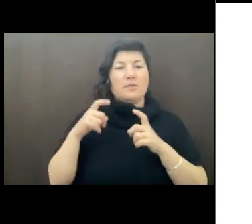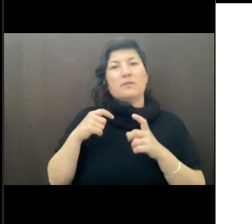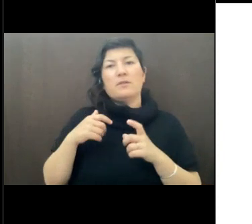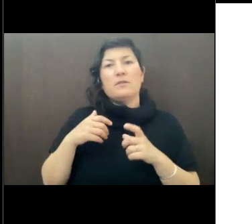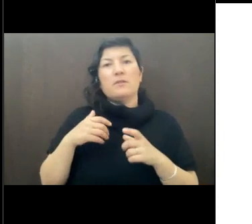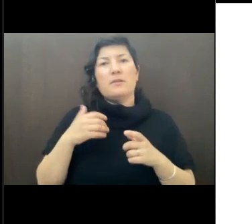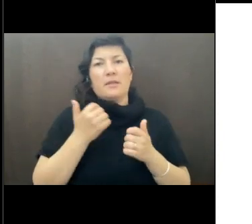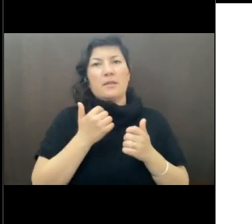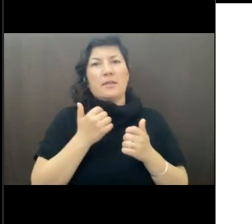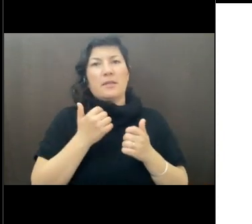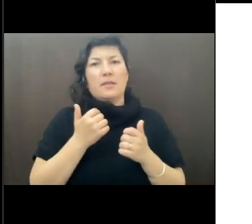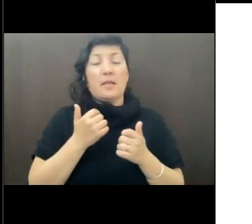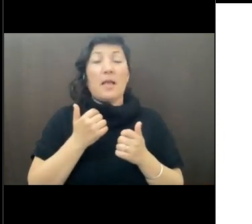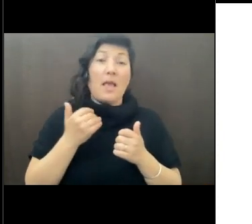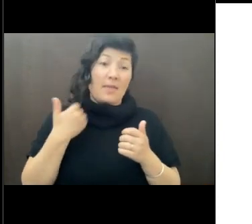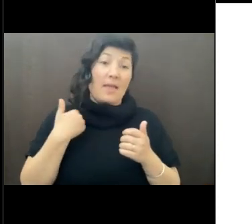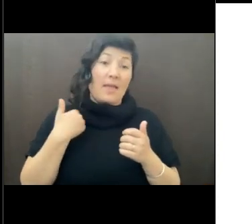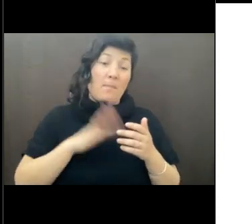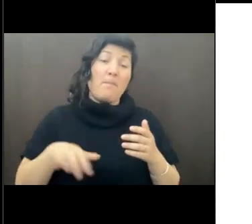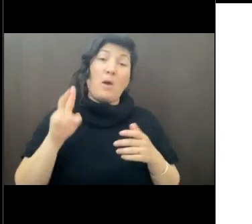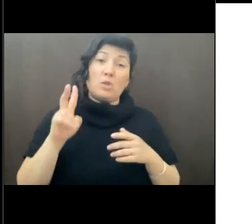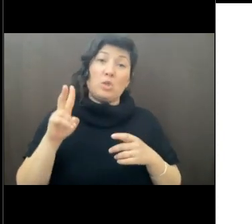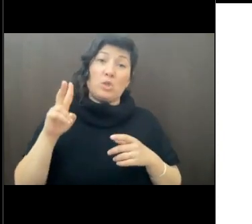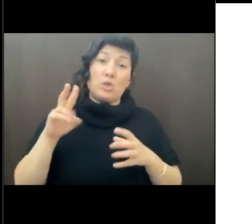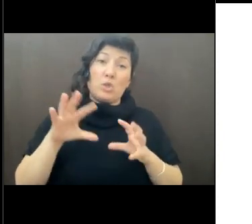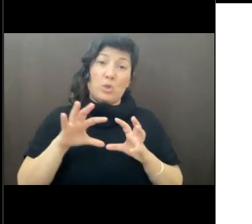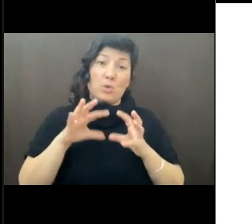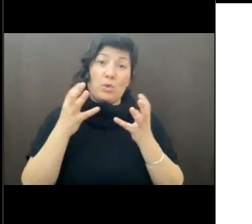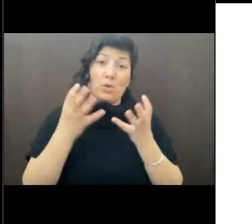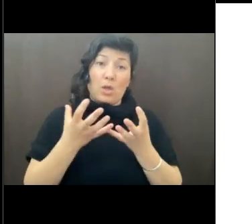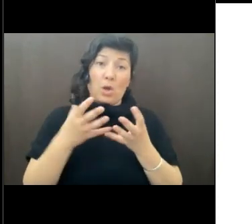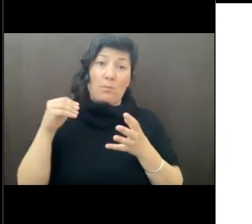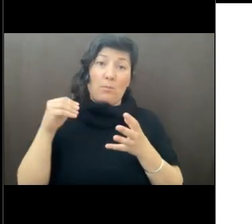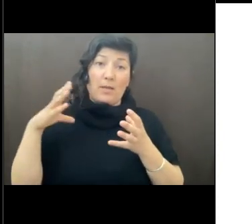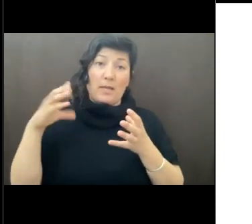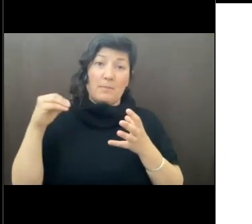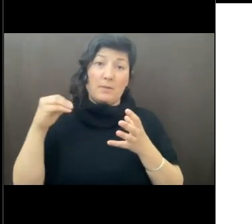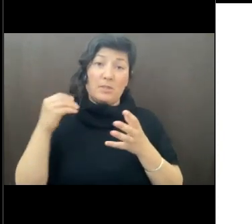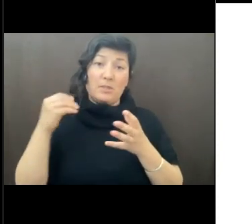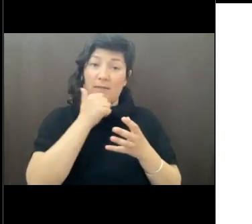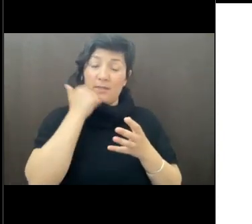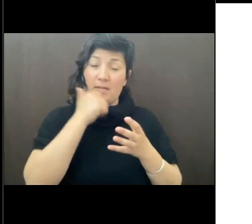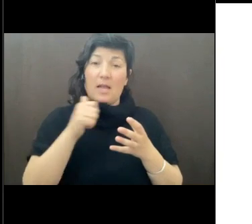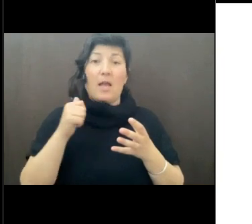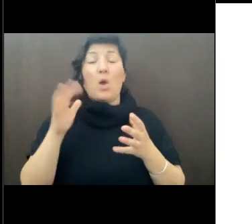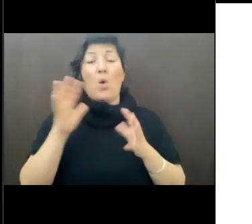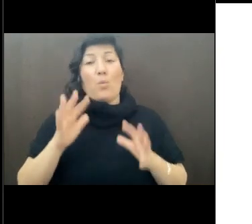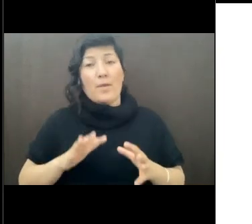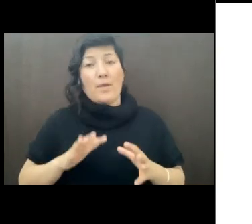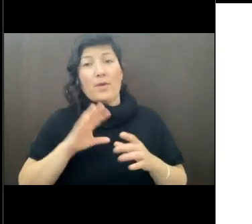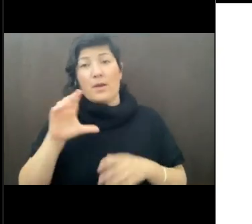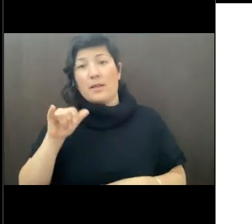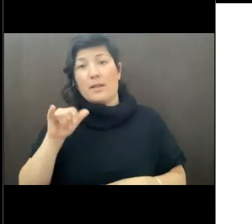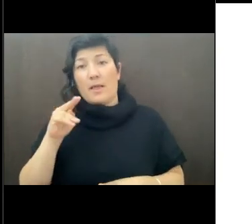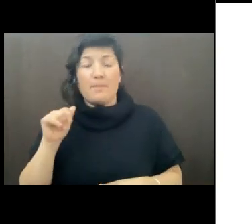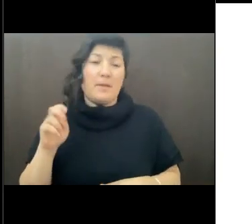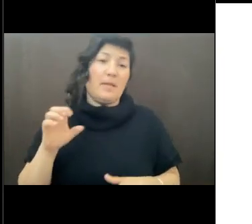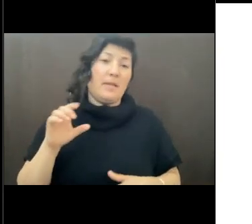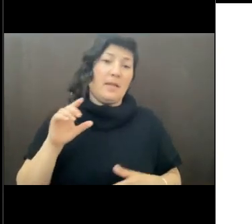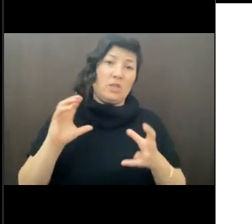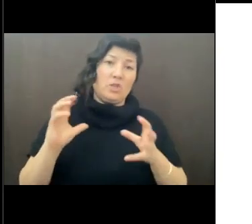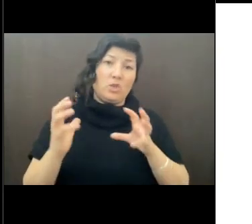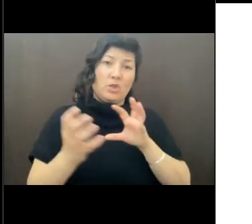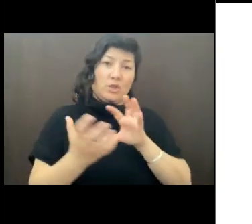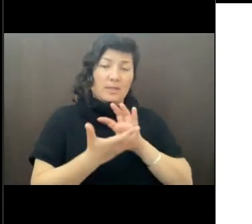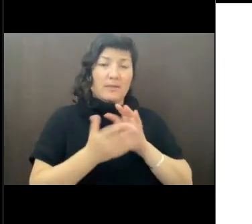two global images every day. We've got terrain and land cover, weather and climate, and the rest of my team tends to leave off the next part.